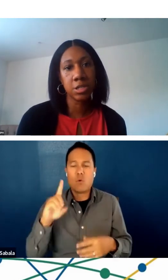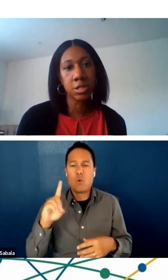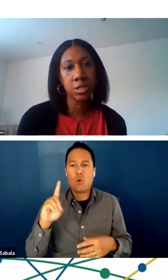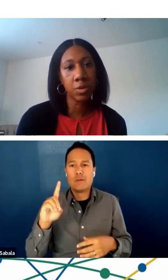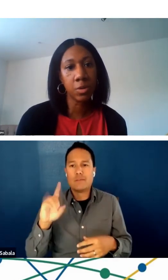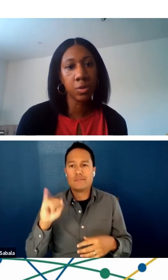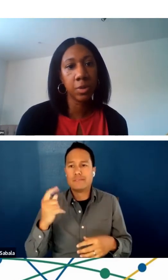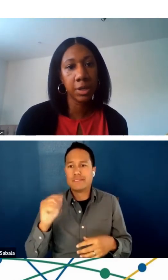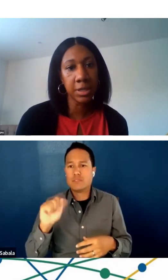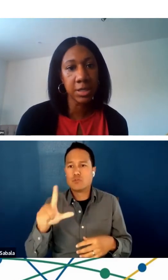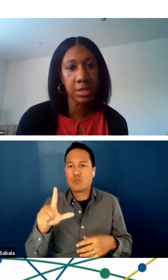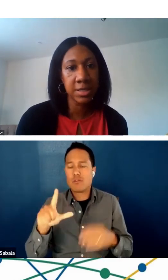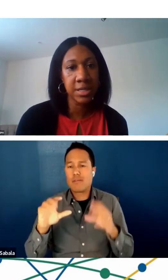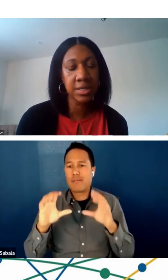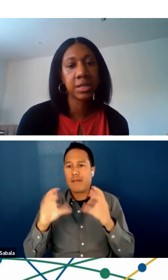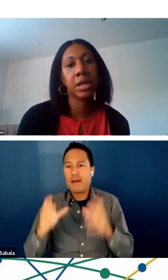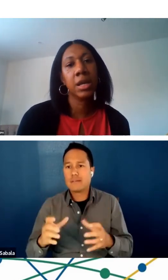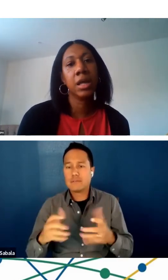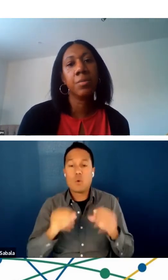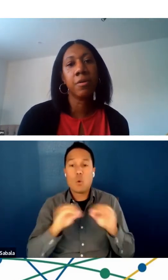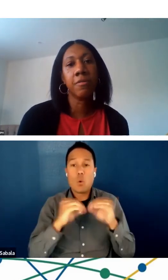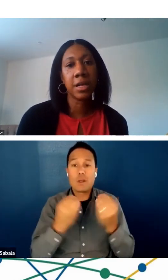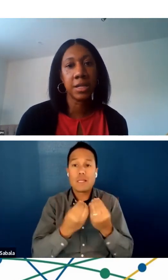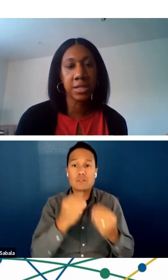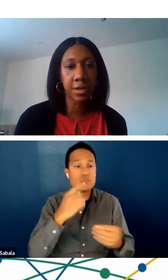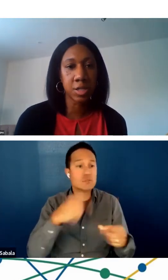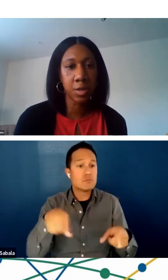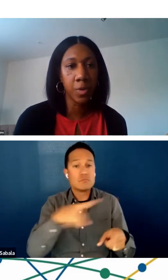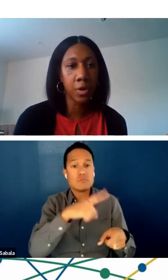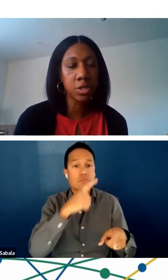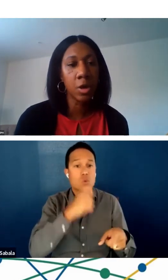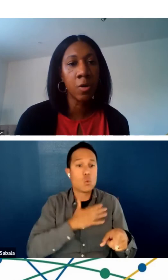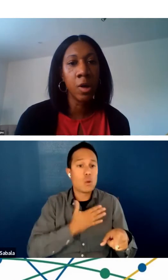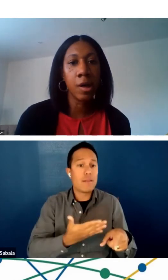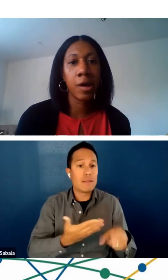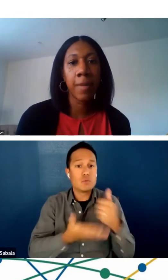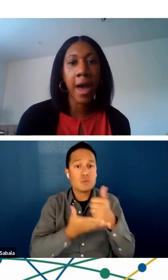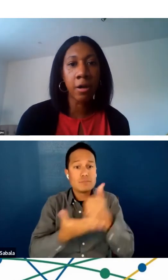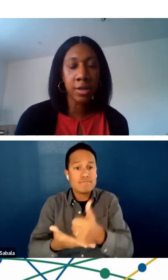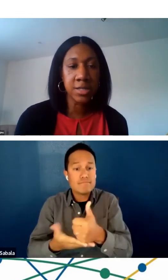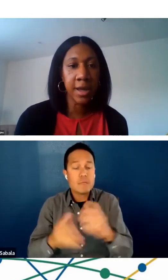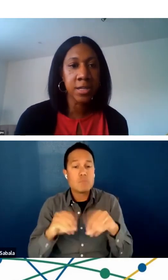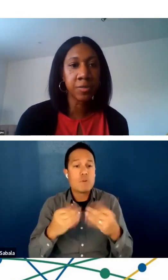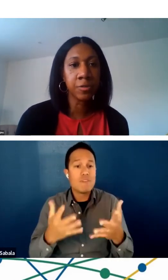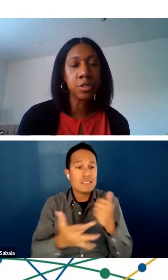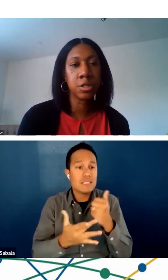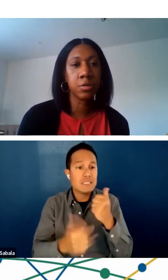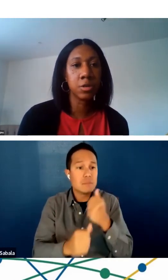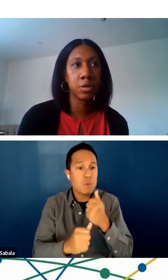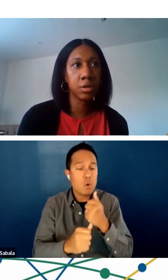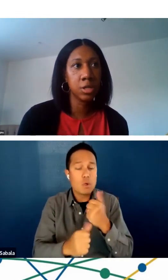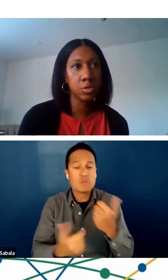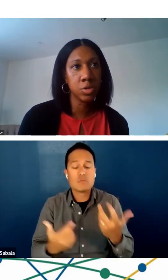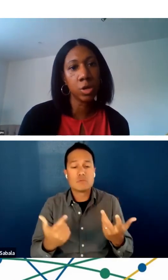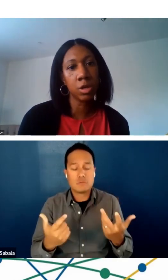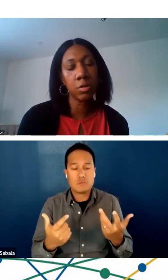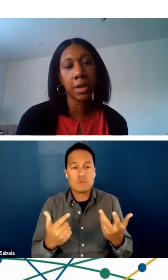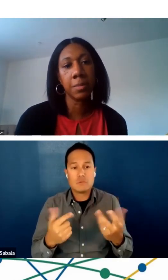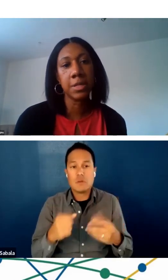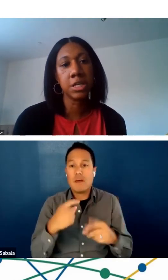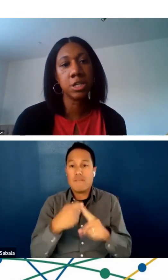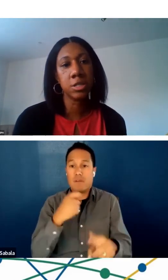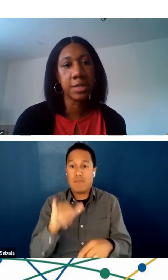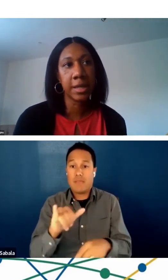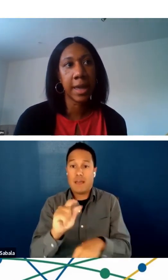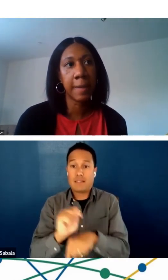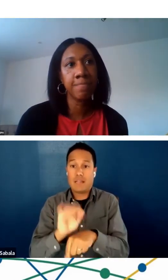organizations that were willing to assist and providing tech support. So out of this task force there, this was one of